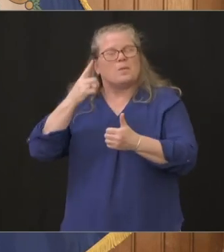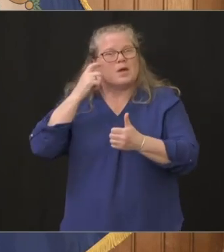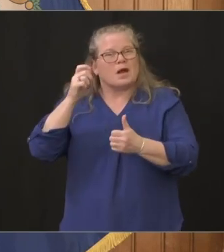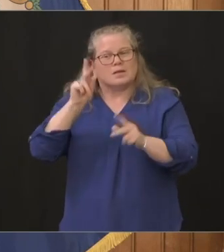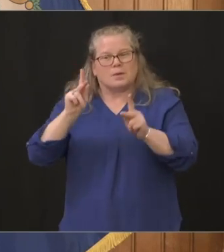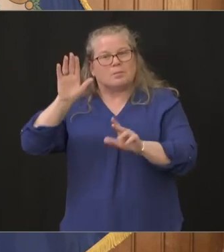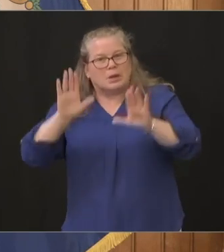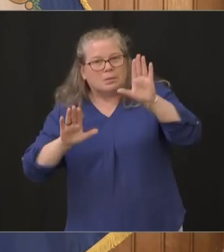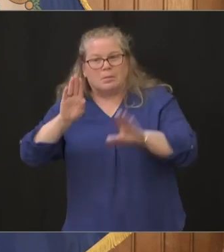we do this together